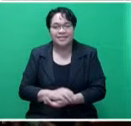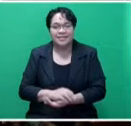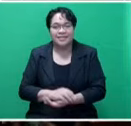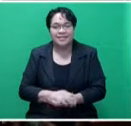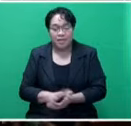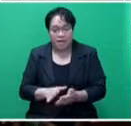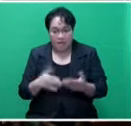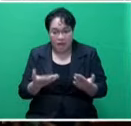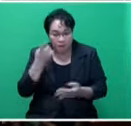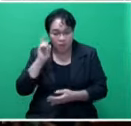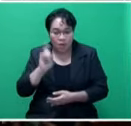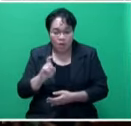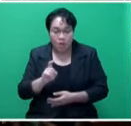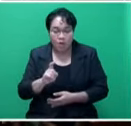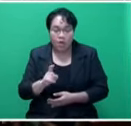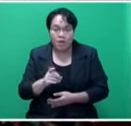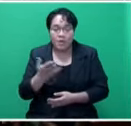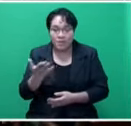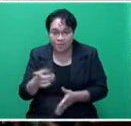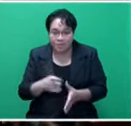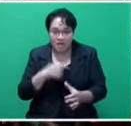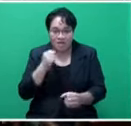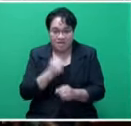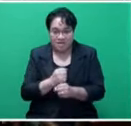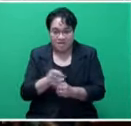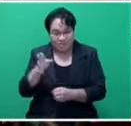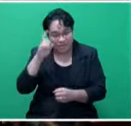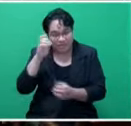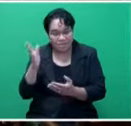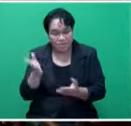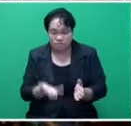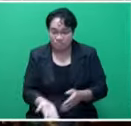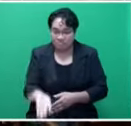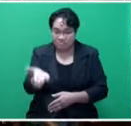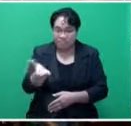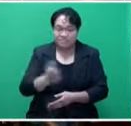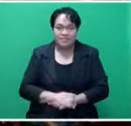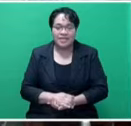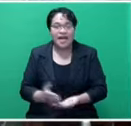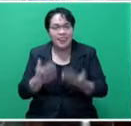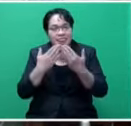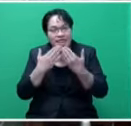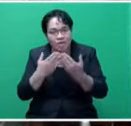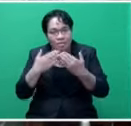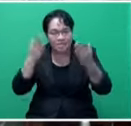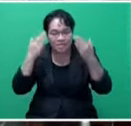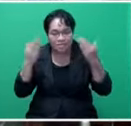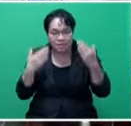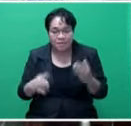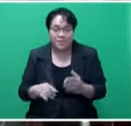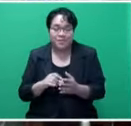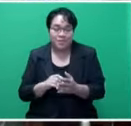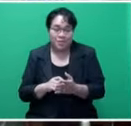I now call upon the Honourable Attorney General to move his motion. You have the floor, sir. Thank you, Mr. Speaker, sir. Mr. Speaker, sir, pursuant to